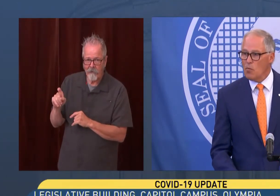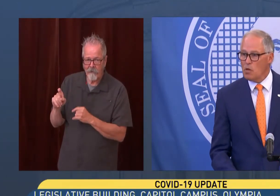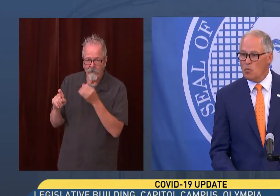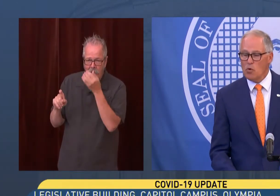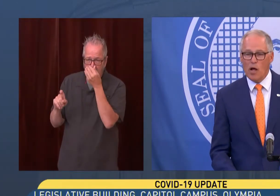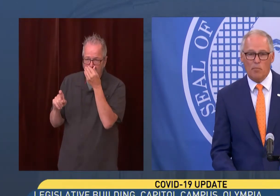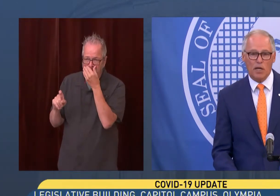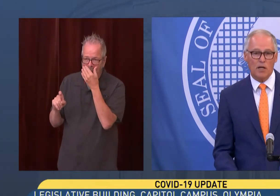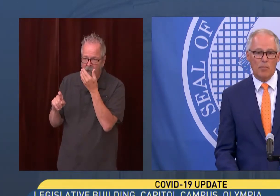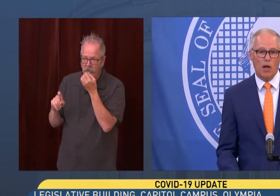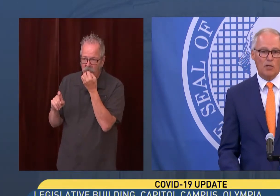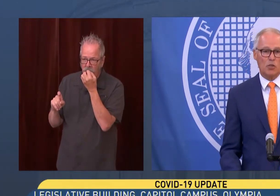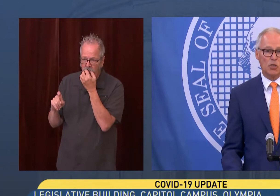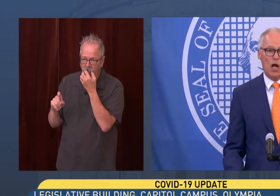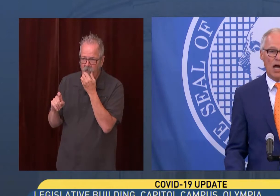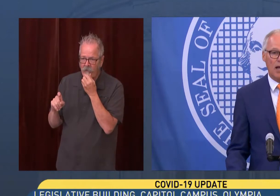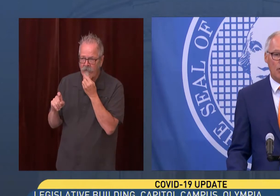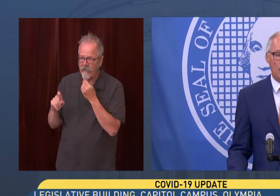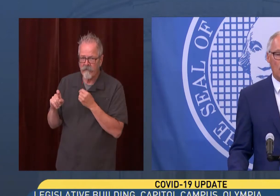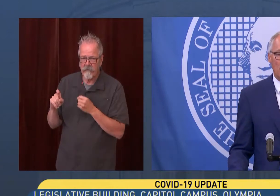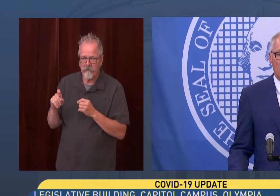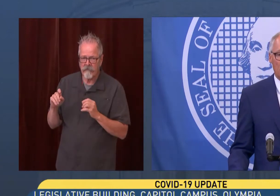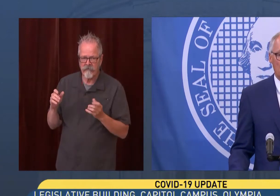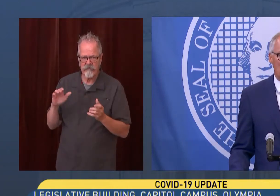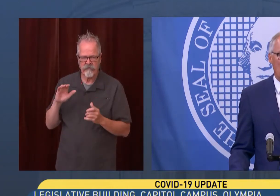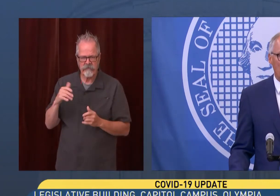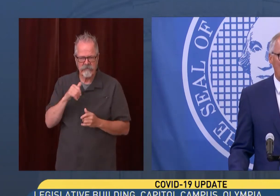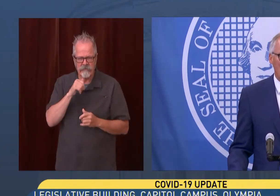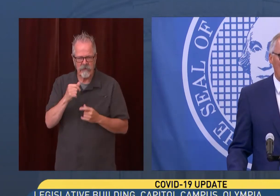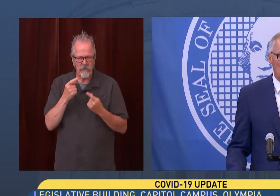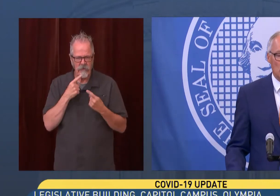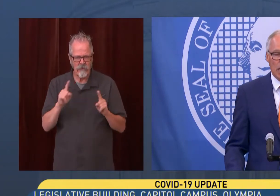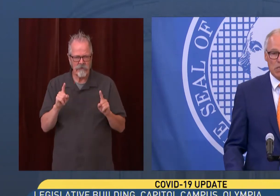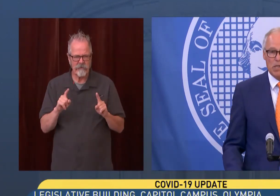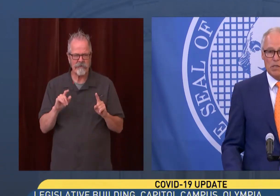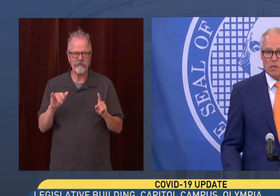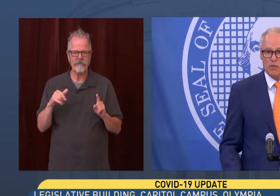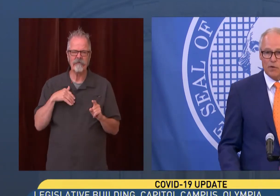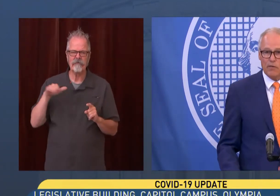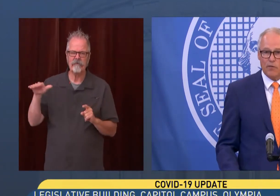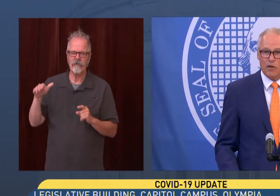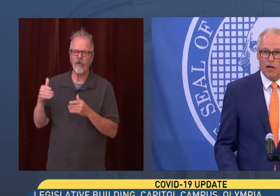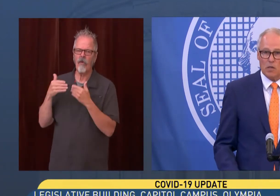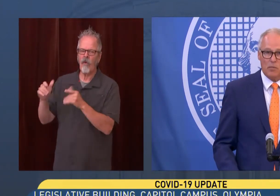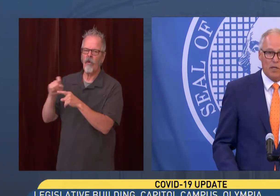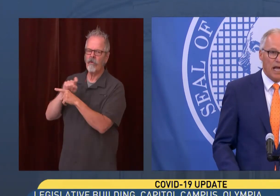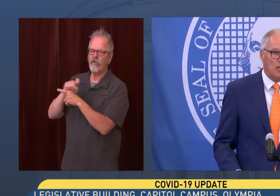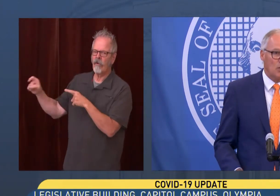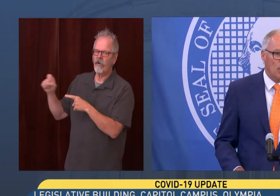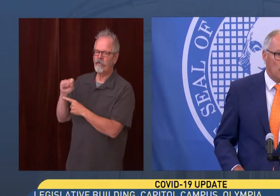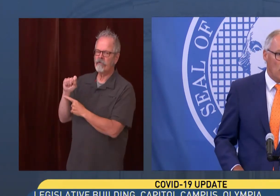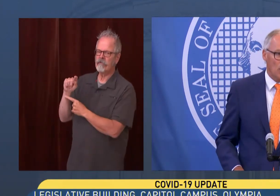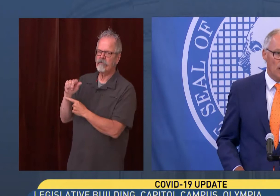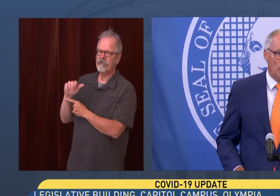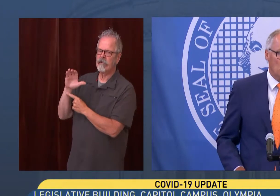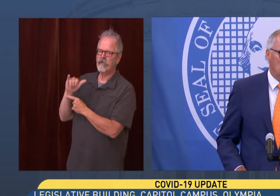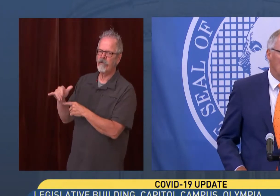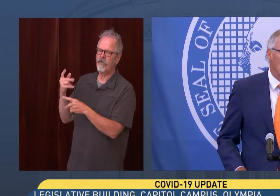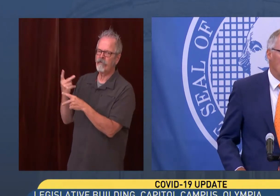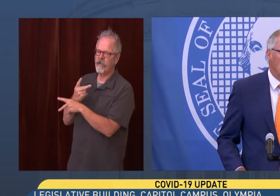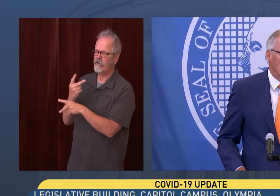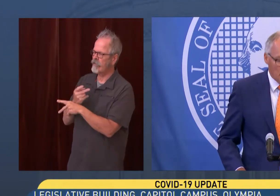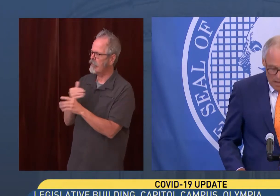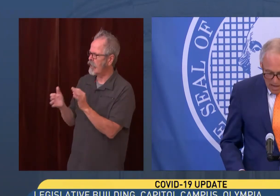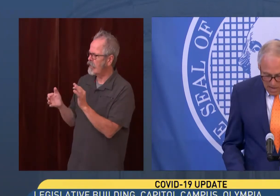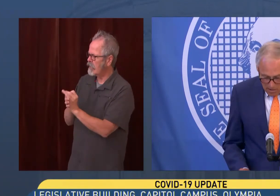For some reason, we're not picking up Dr. Shaw. I would encourage Dr. Shaw if you can call Stacy and see if we can figure out some connection while we're working on this.